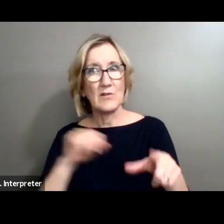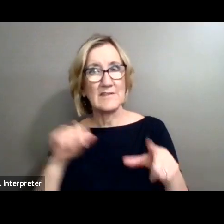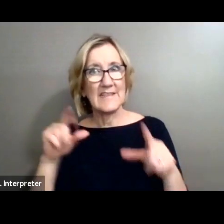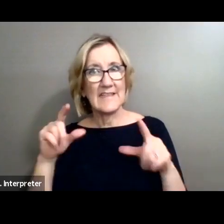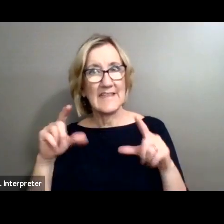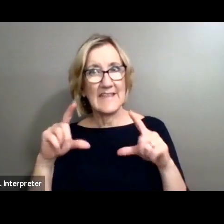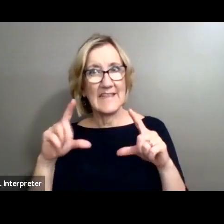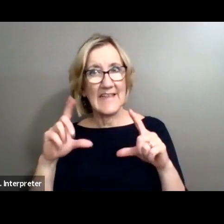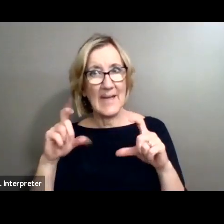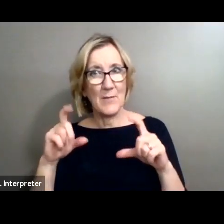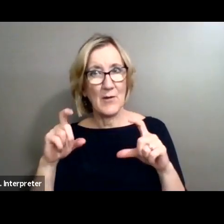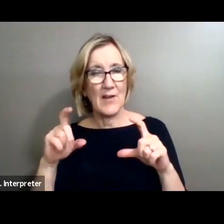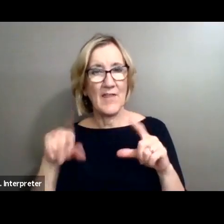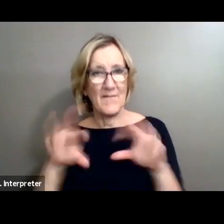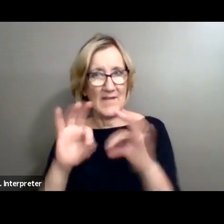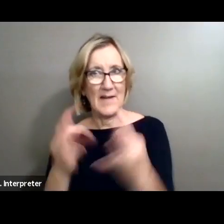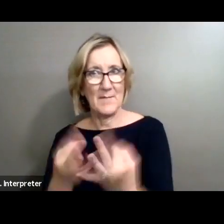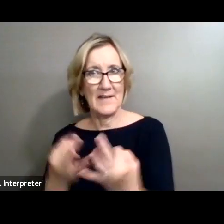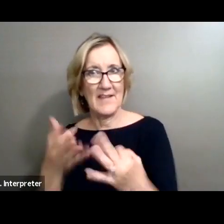family.